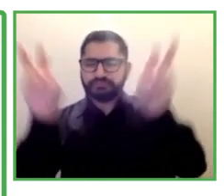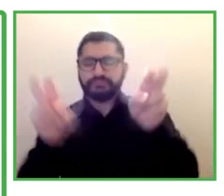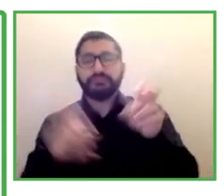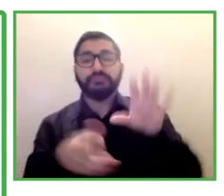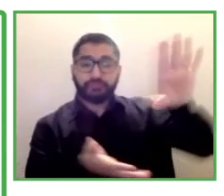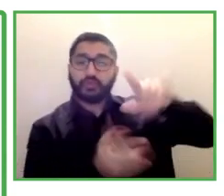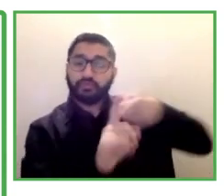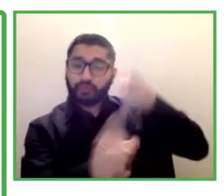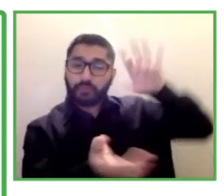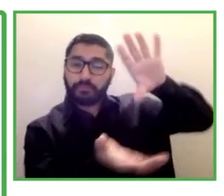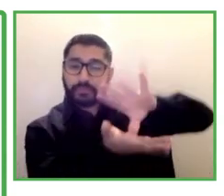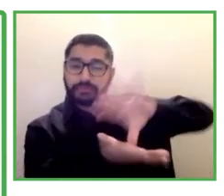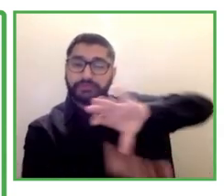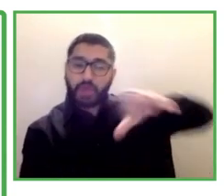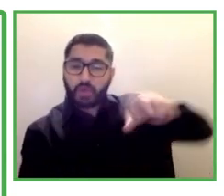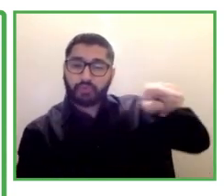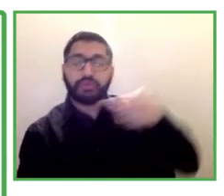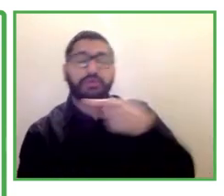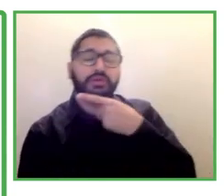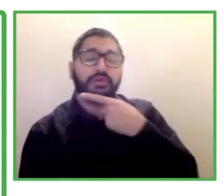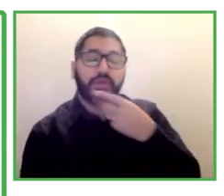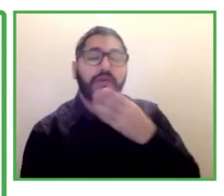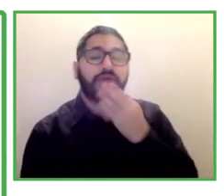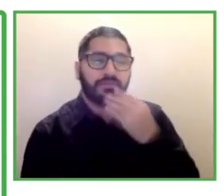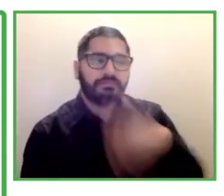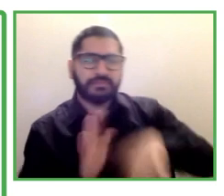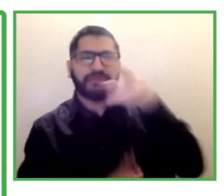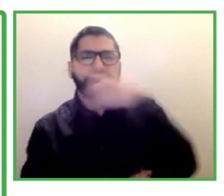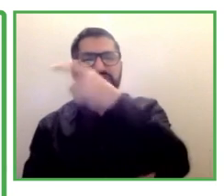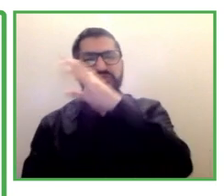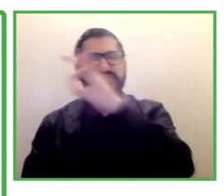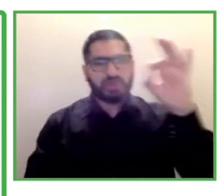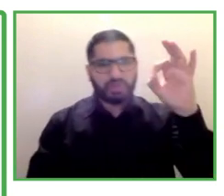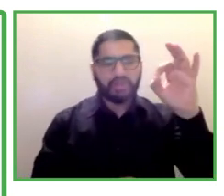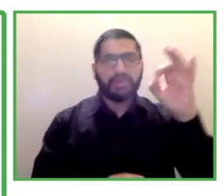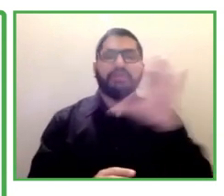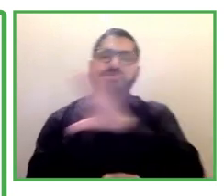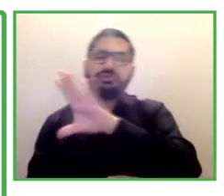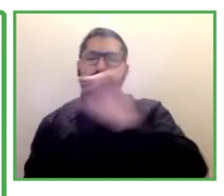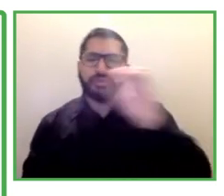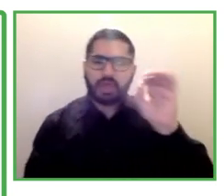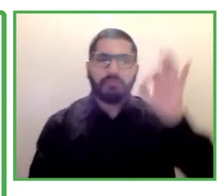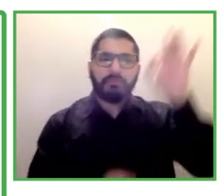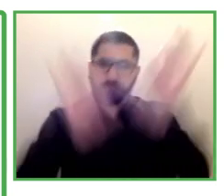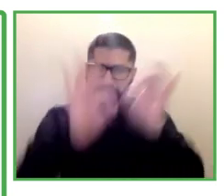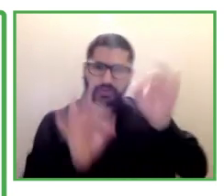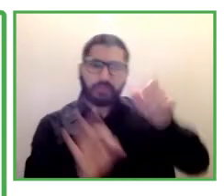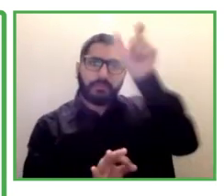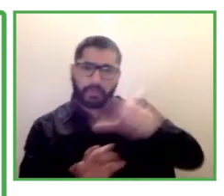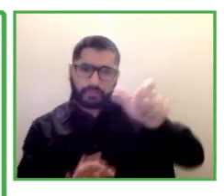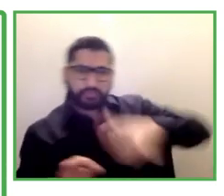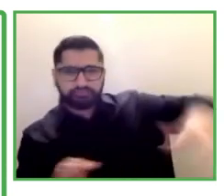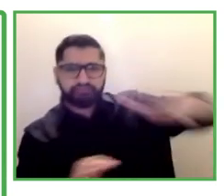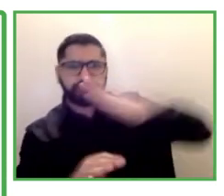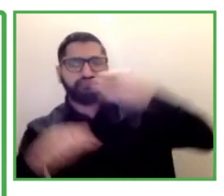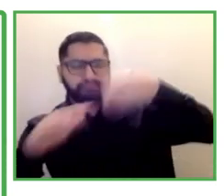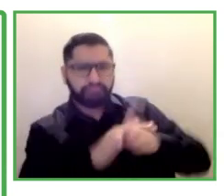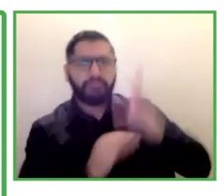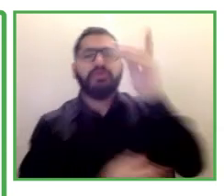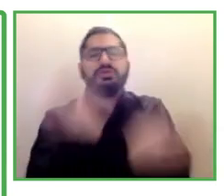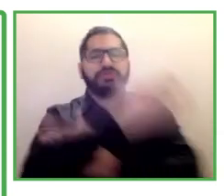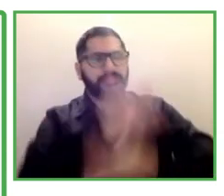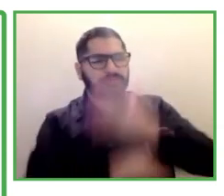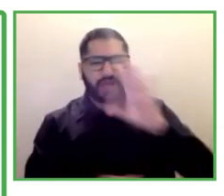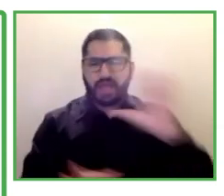disabilities. All types of disabilities are represented among the Access Israel staff, whether it's physical, blindness,